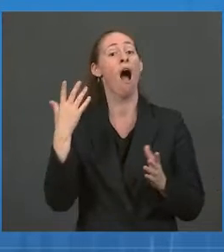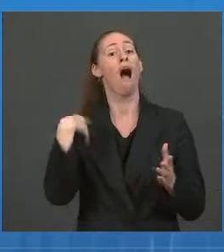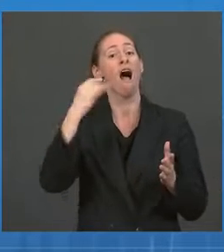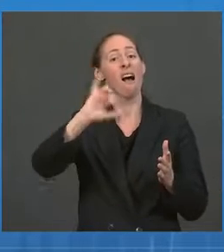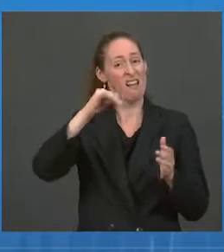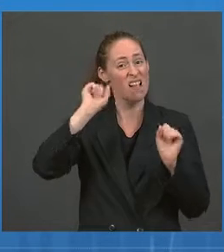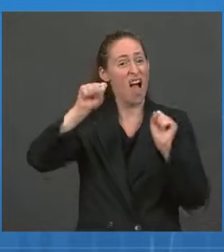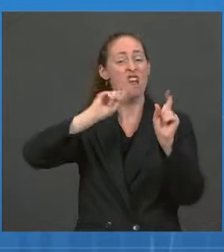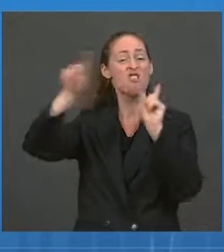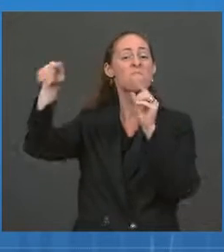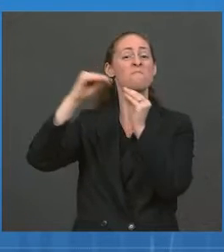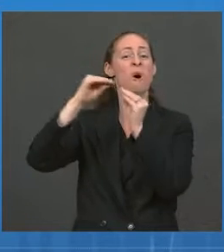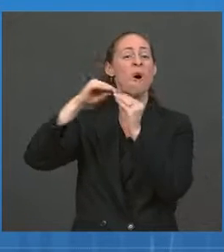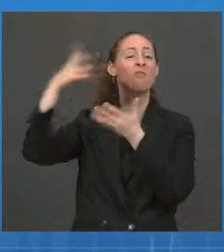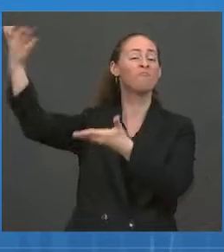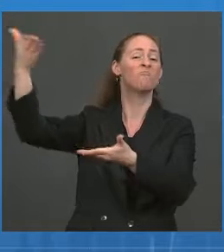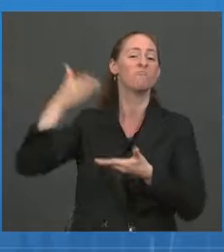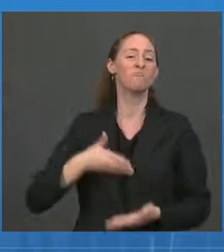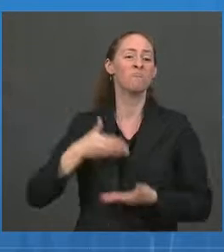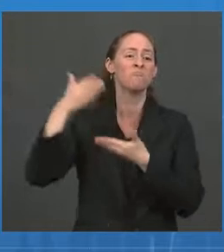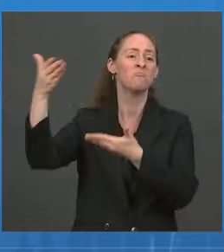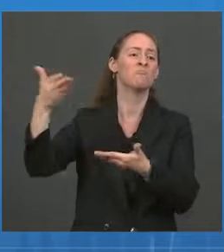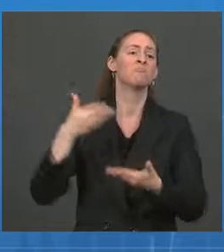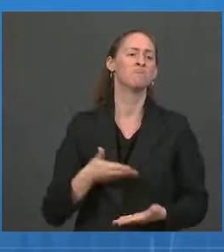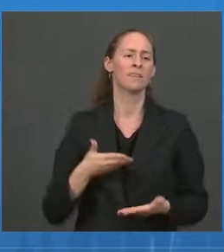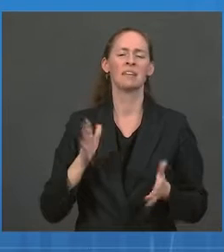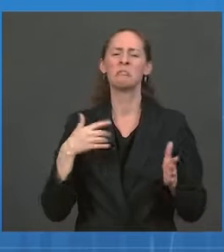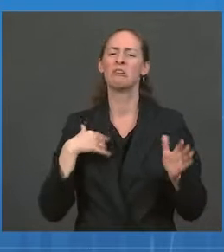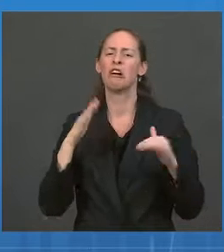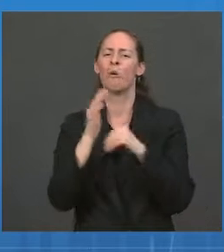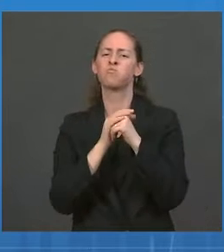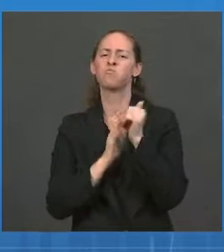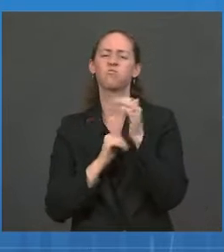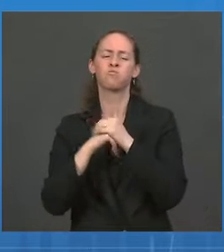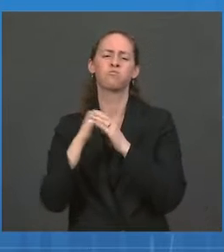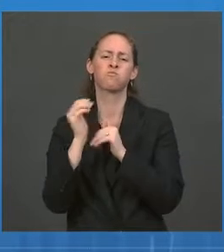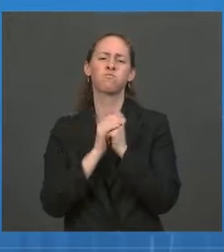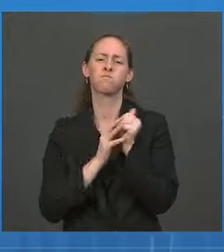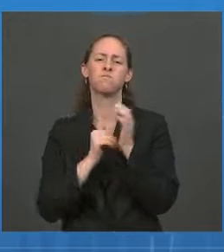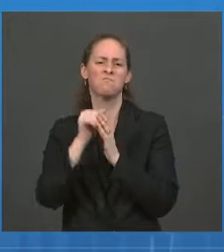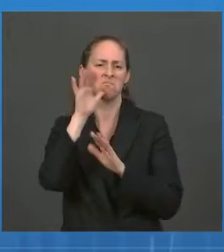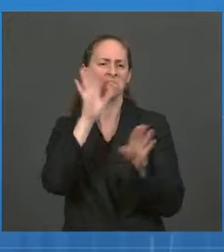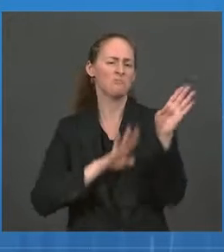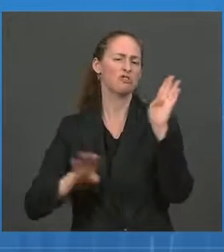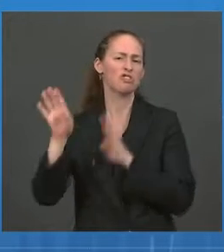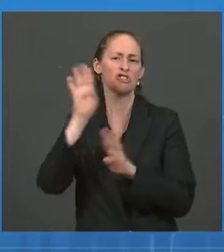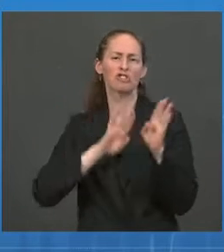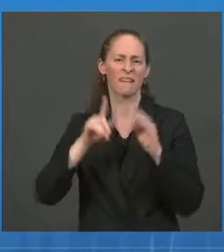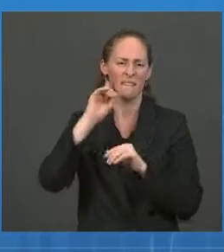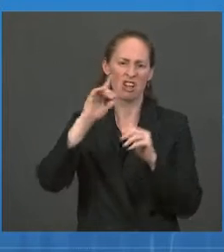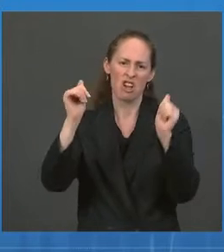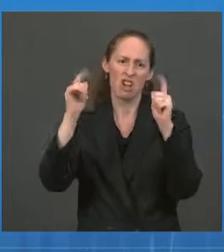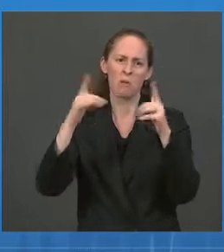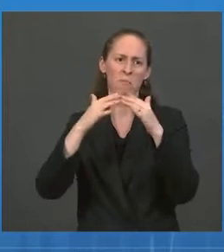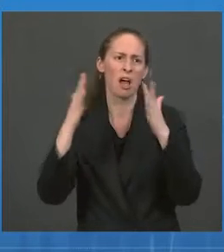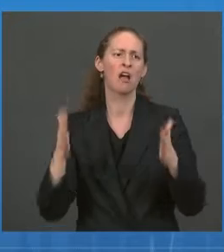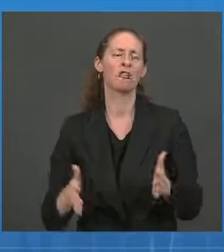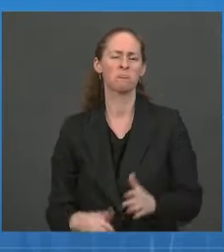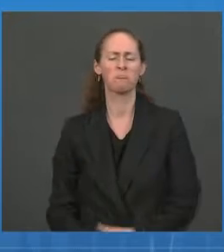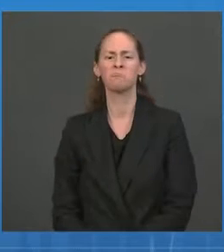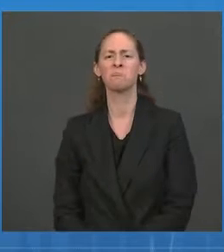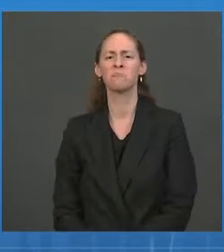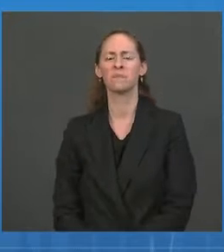in good shape for all Americans to get boosters as recommended by the agencies.